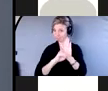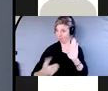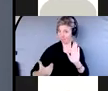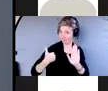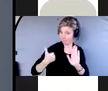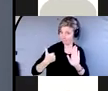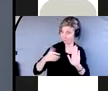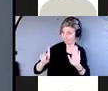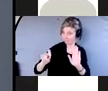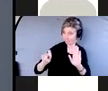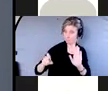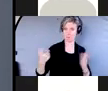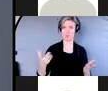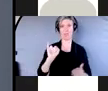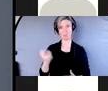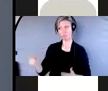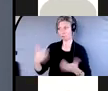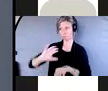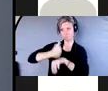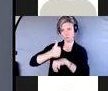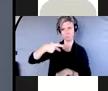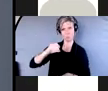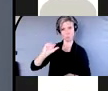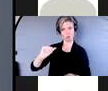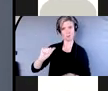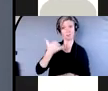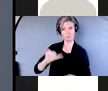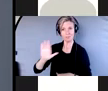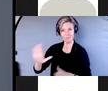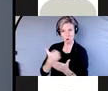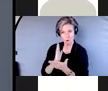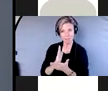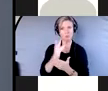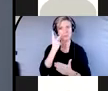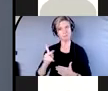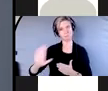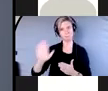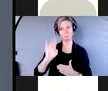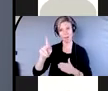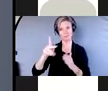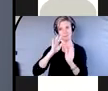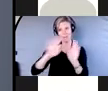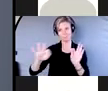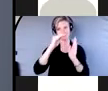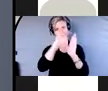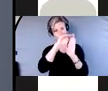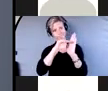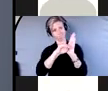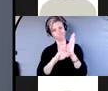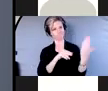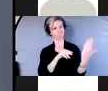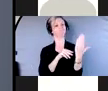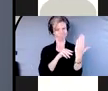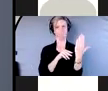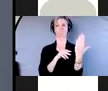entitled to having access to those statements in your bank account. So these are just some red flags that